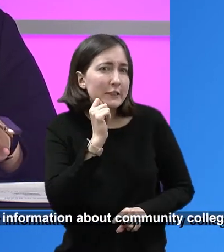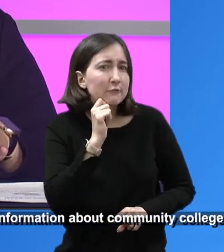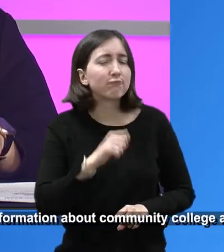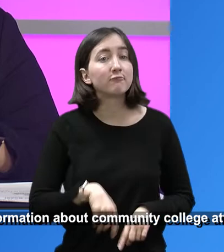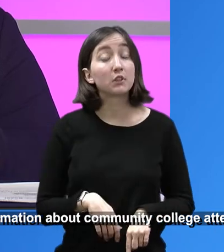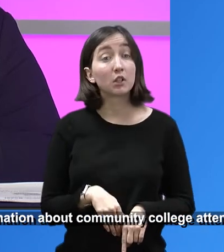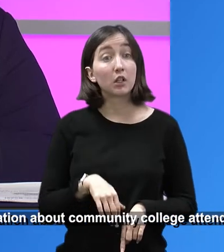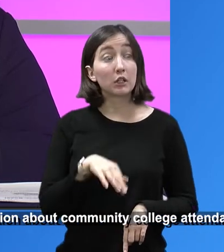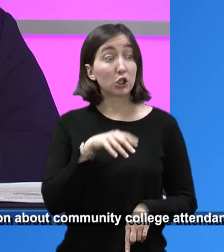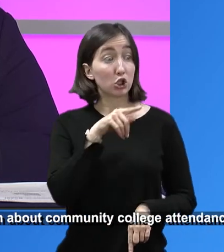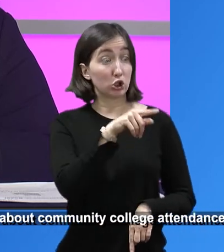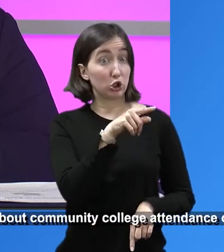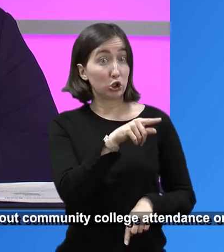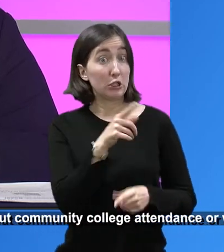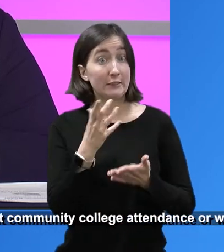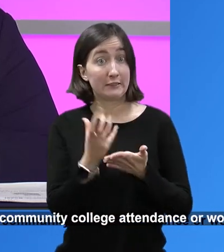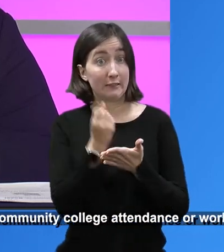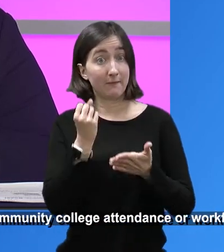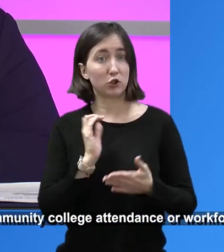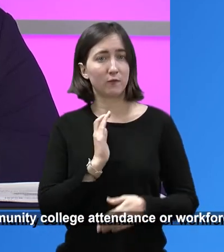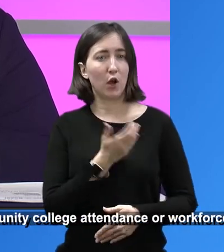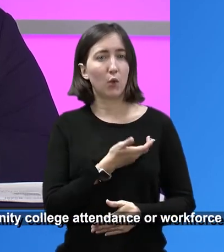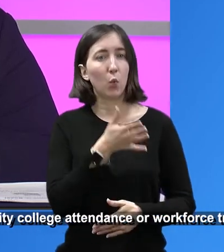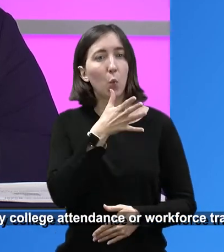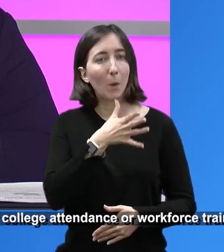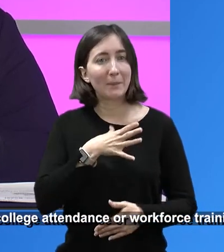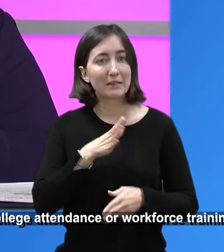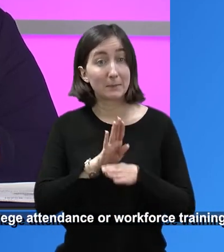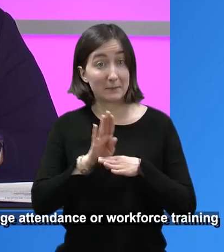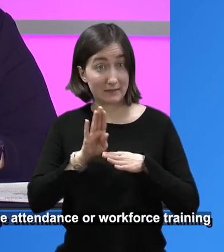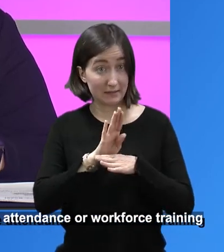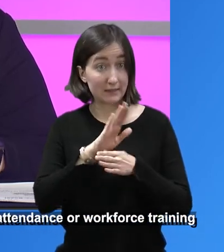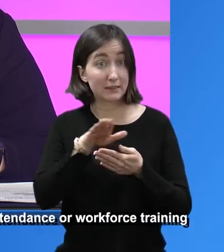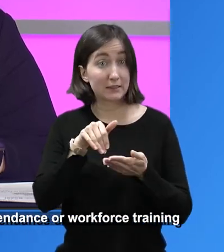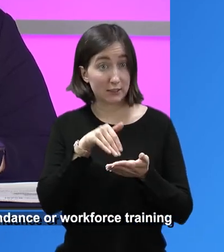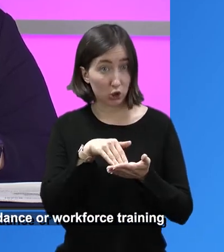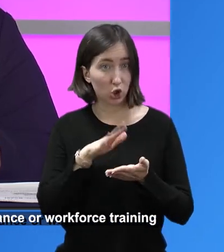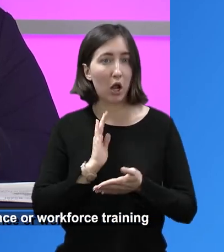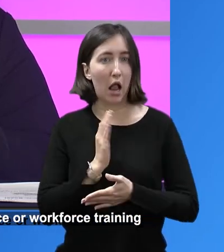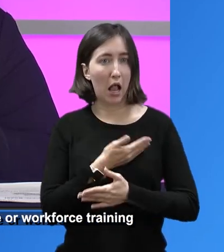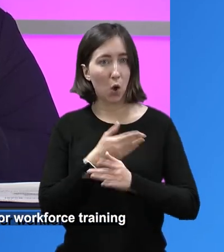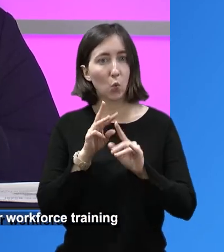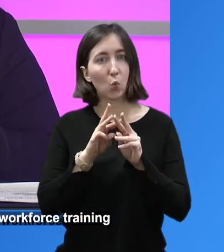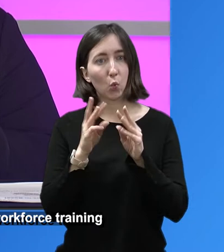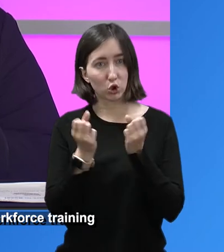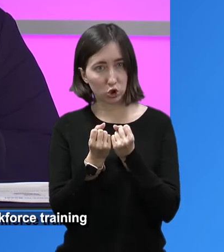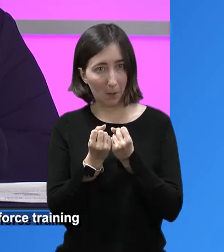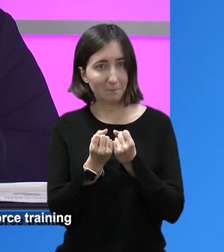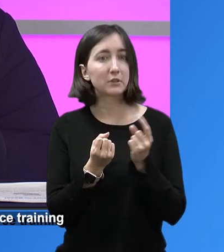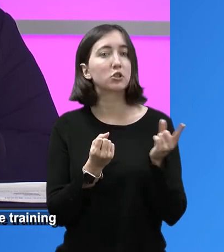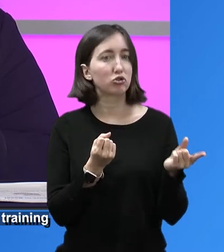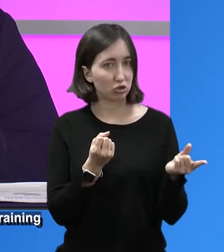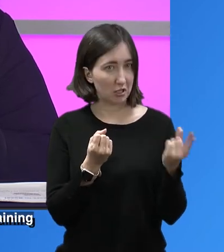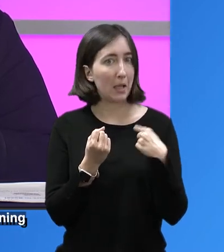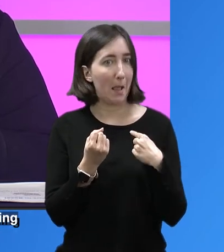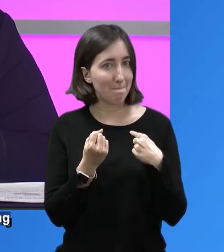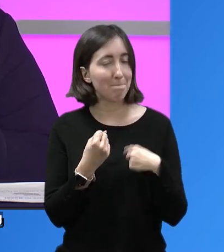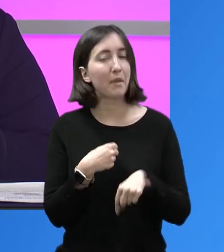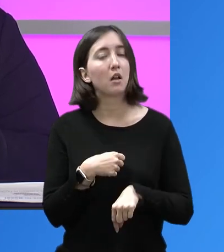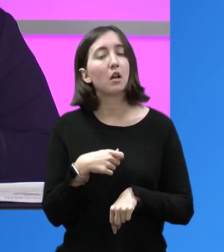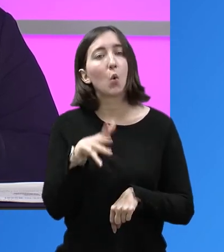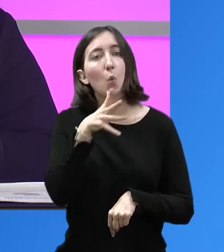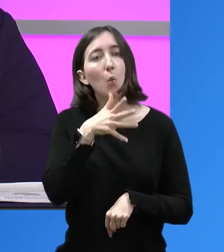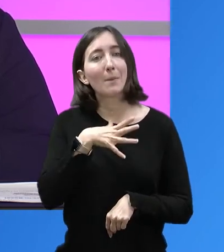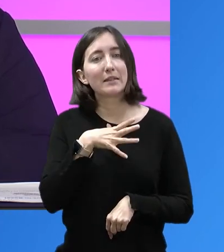free. And she has taken advantage of our women's business center. She's come to the workshops when we were doing them in